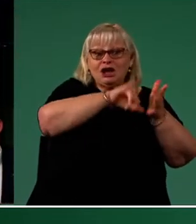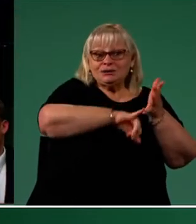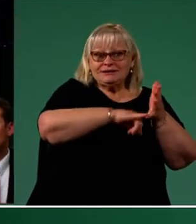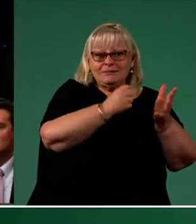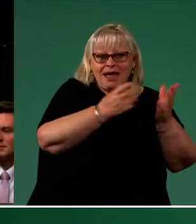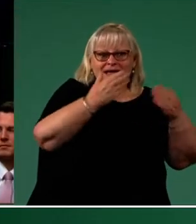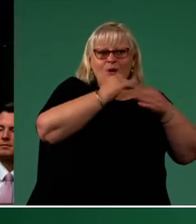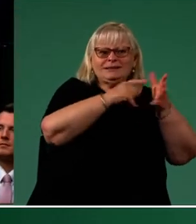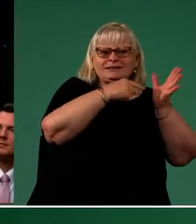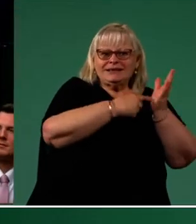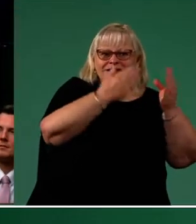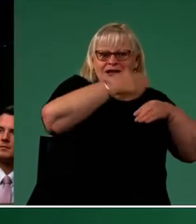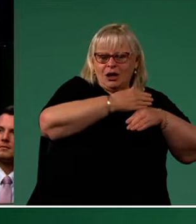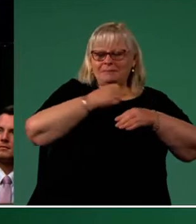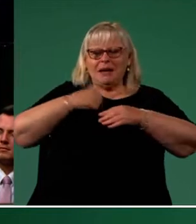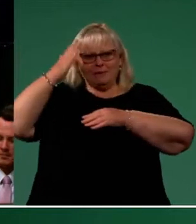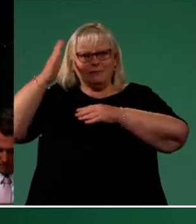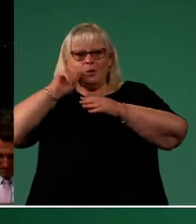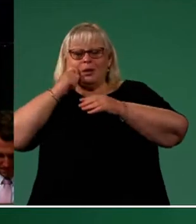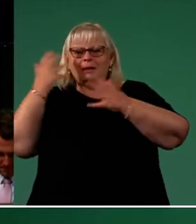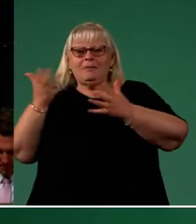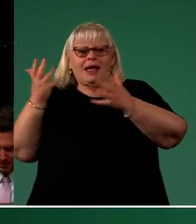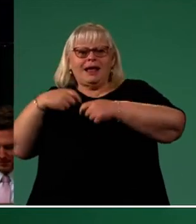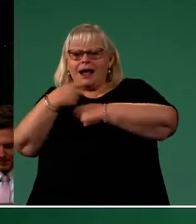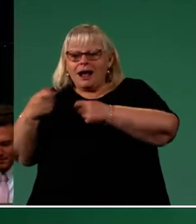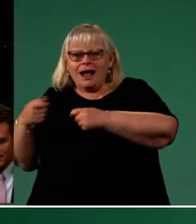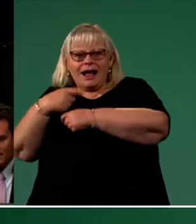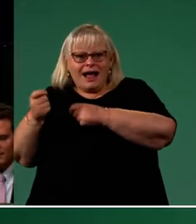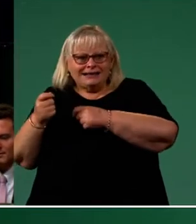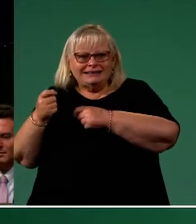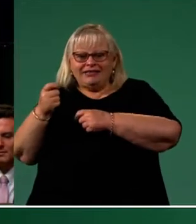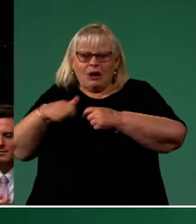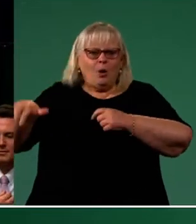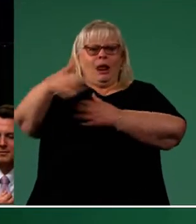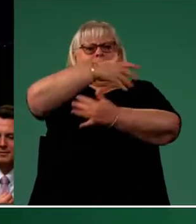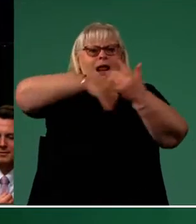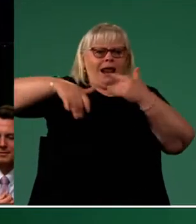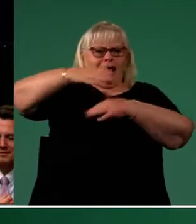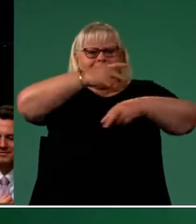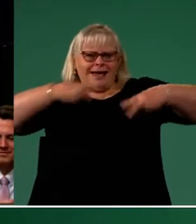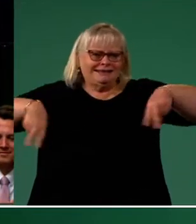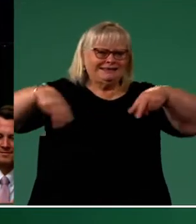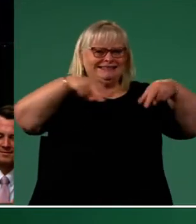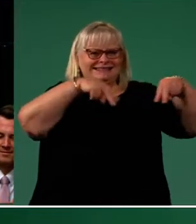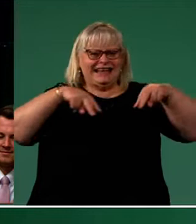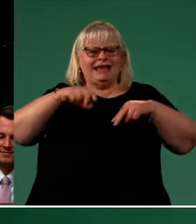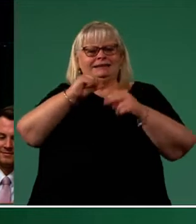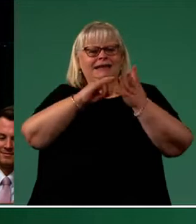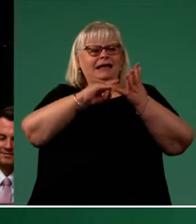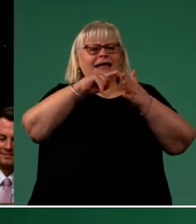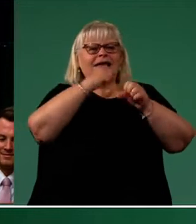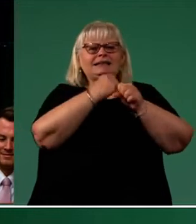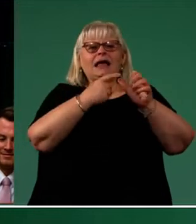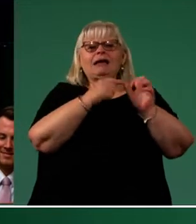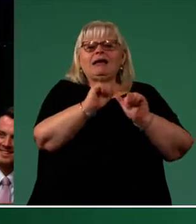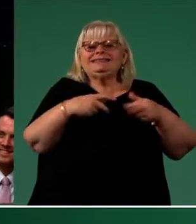played cards, which would then inevitably turn into a party with nearly everyone dancing the Sega, which is a popular Mauritian folk dance, look it